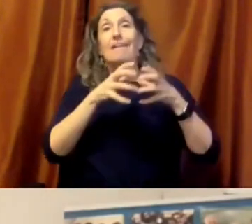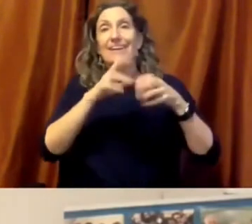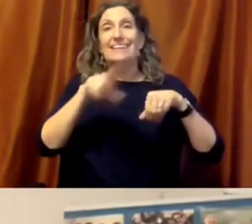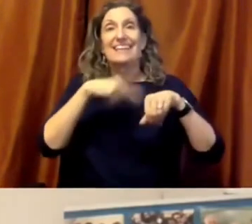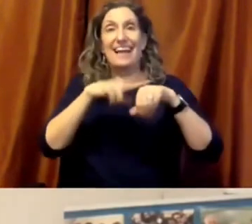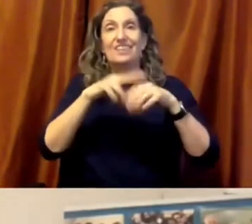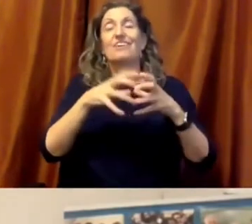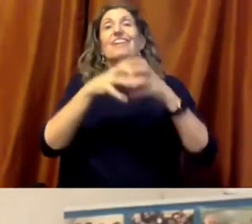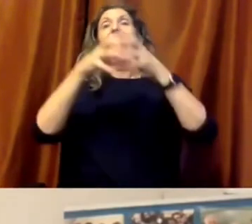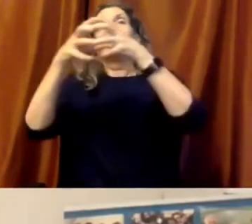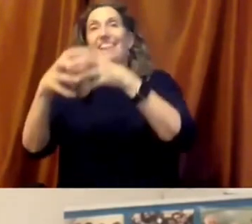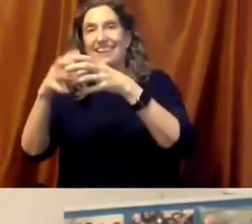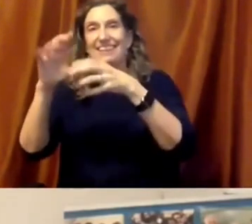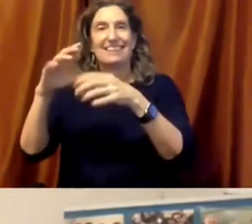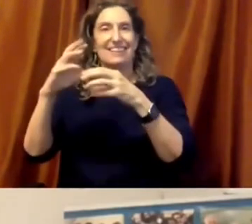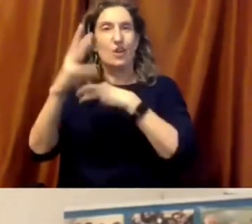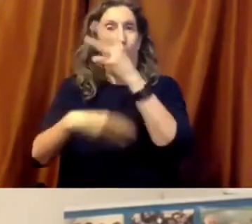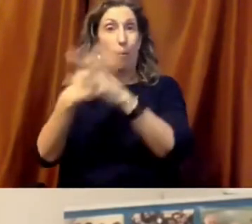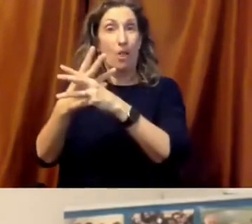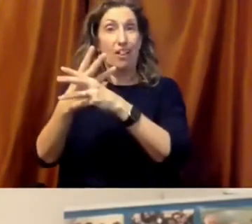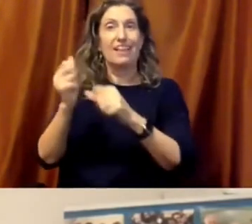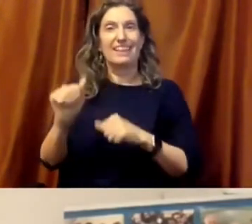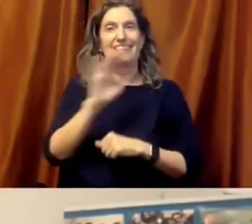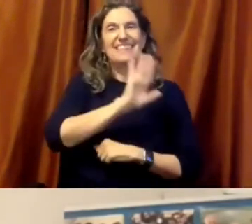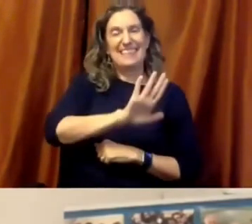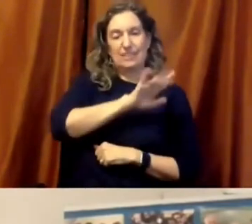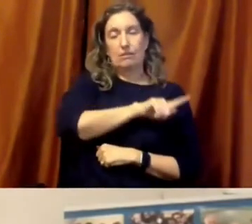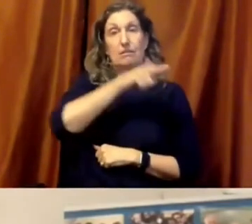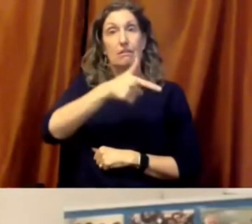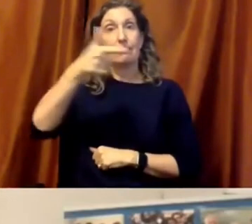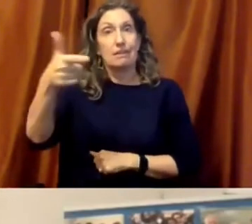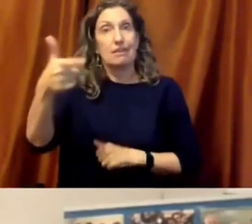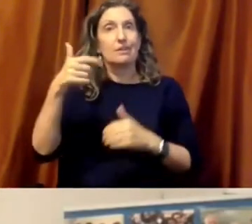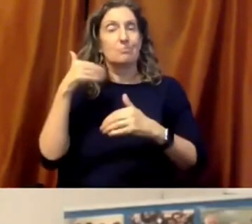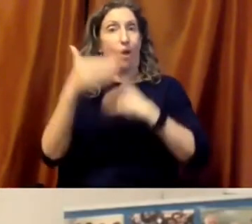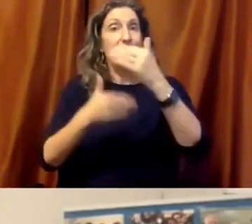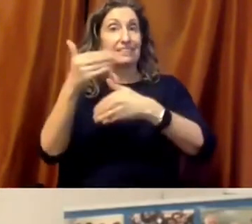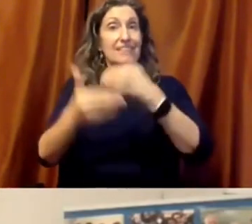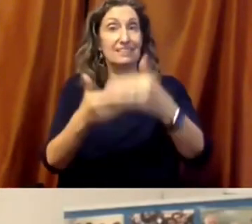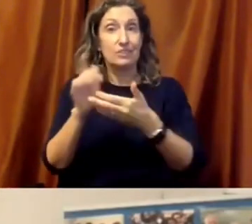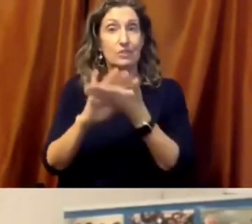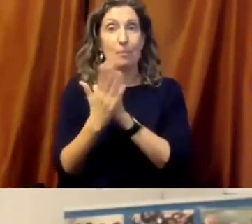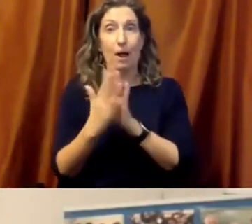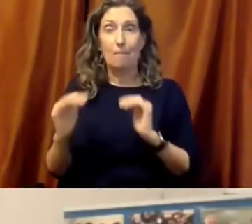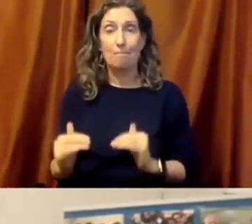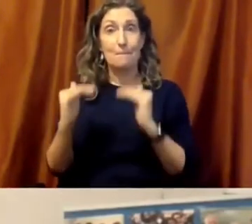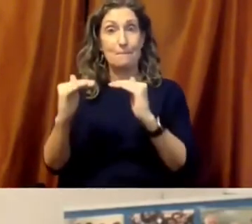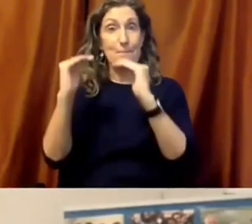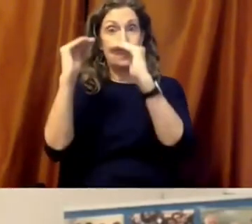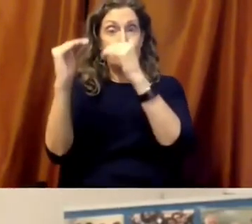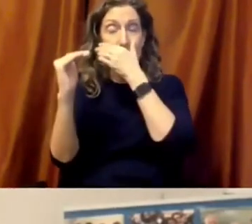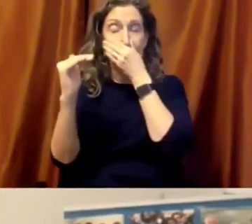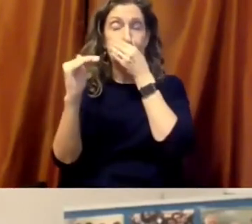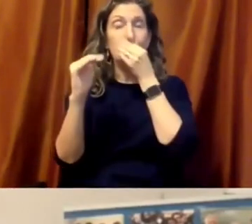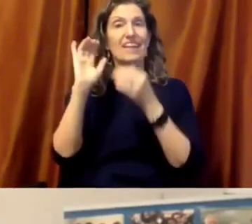stepping forward to be the leader for the global association of the educators, is an example